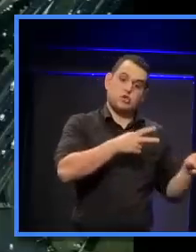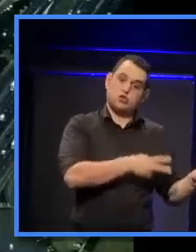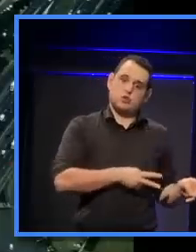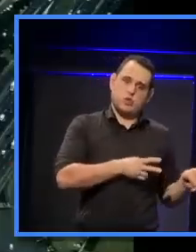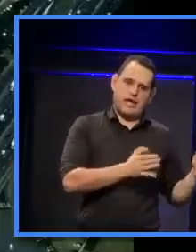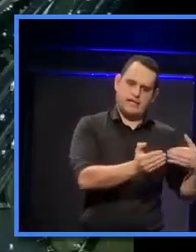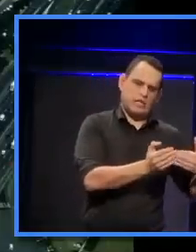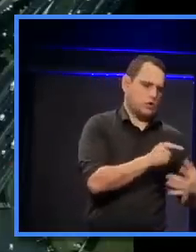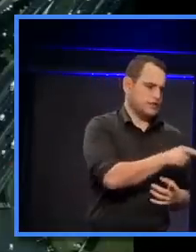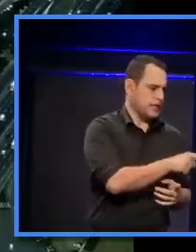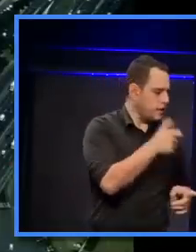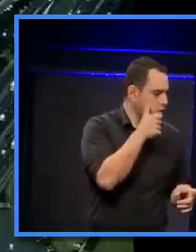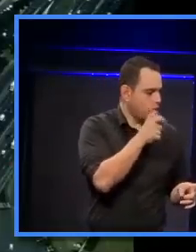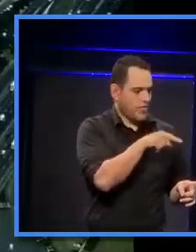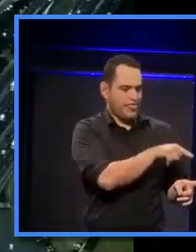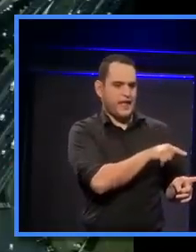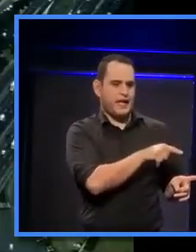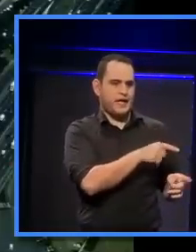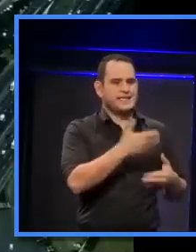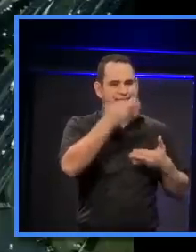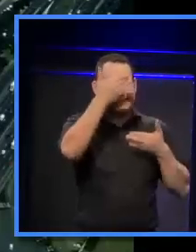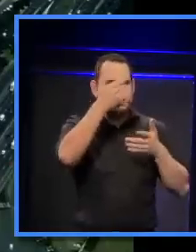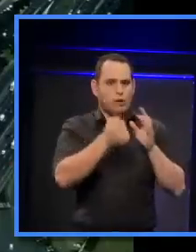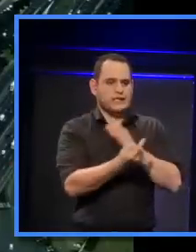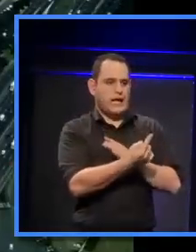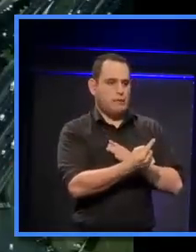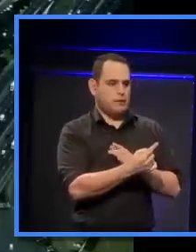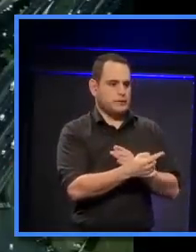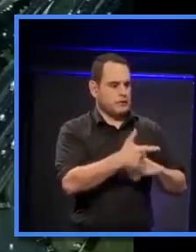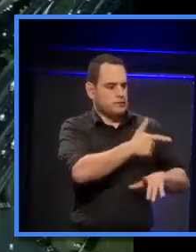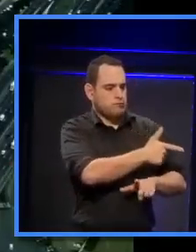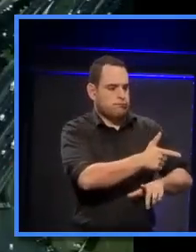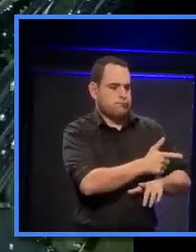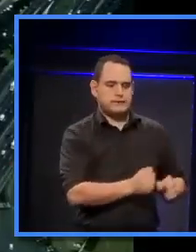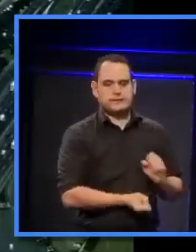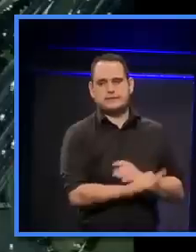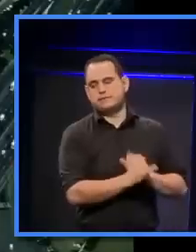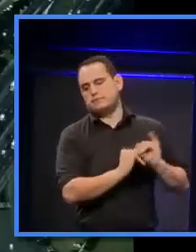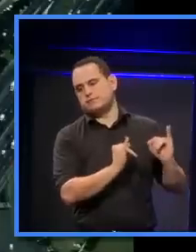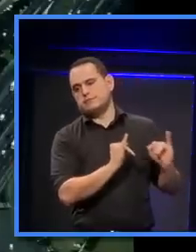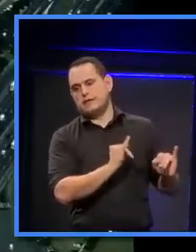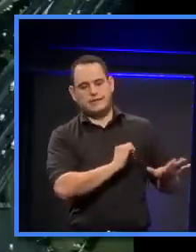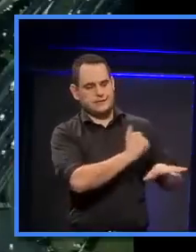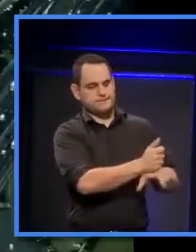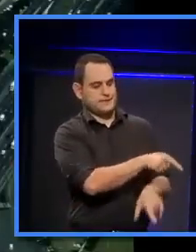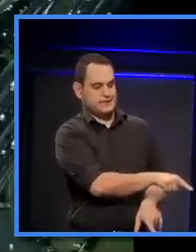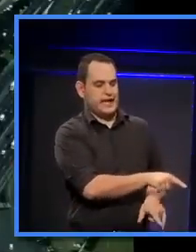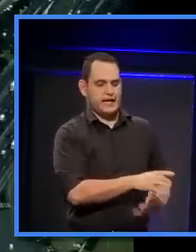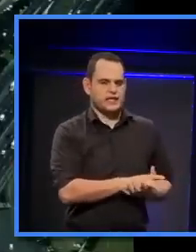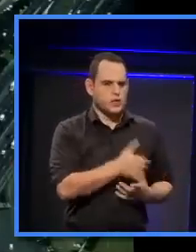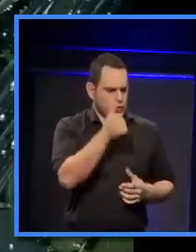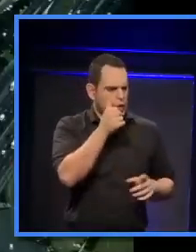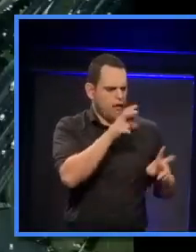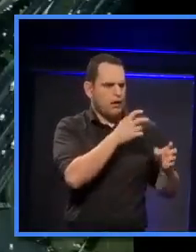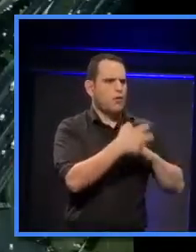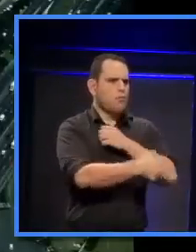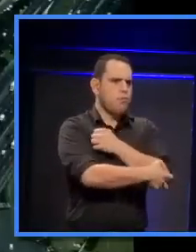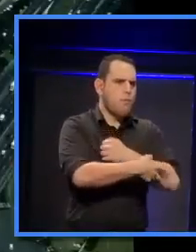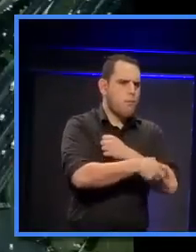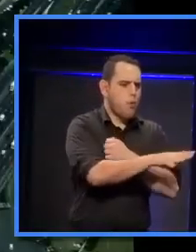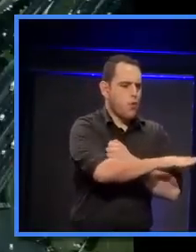recall was where the terrorists for Charlie Hebdo were living at the time. And